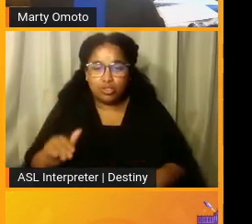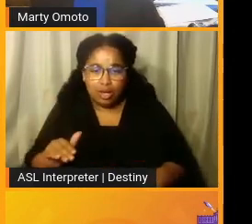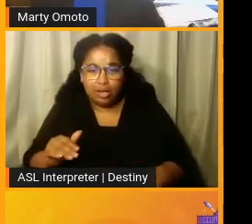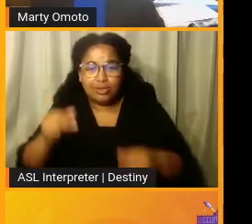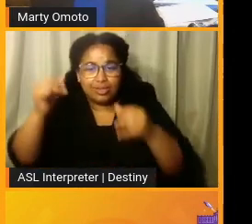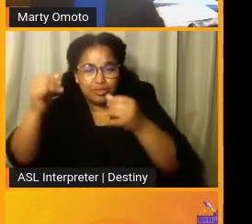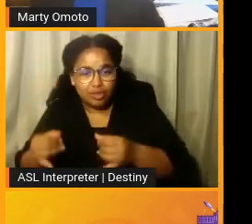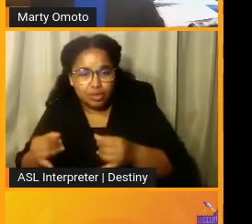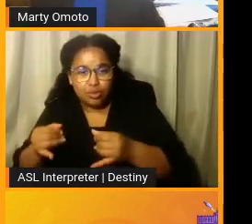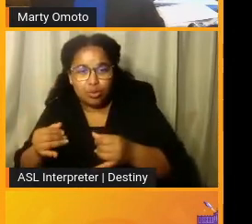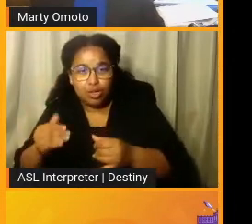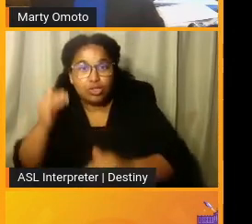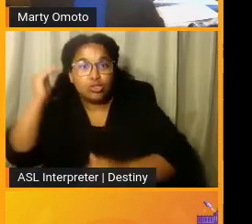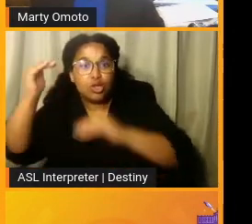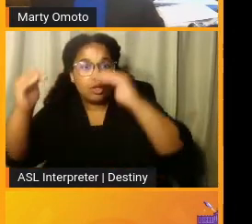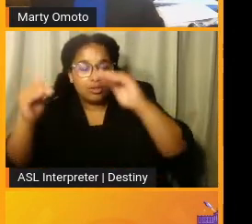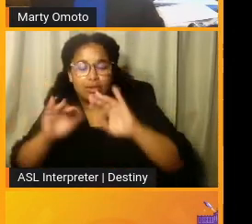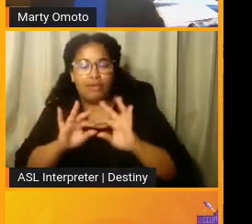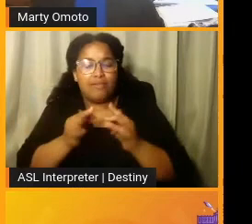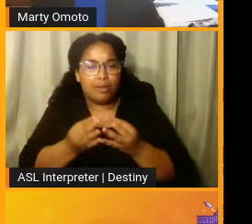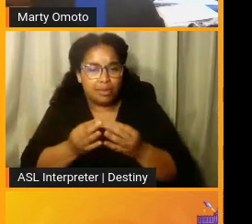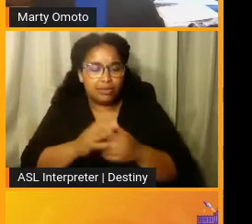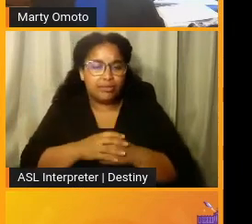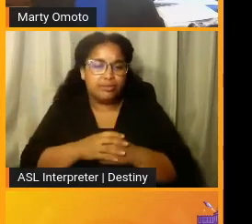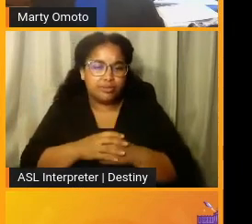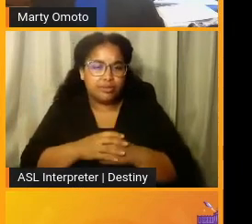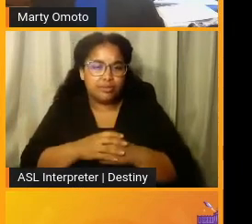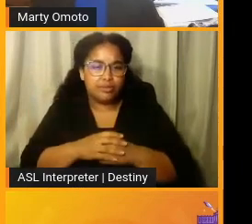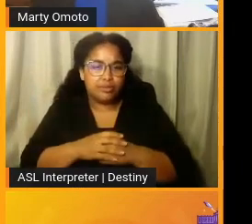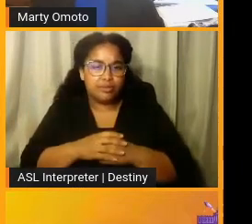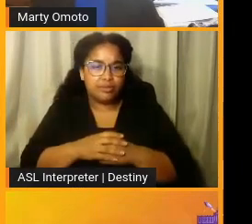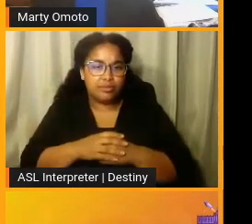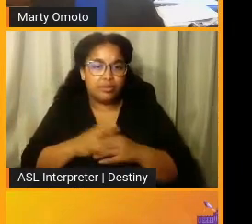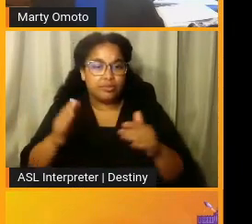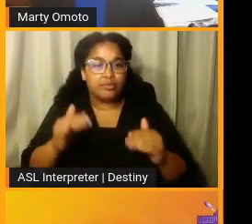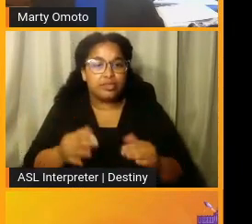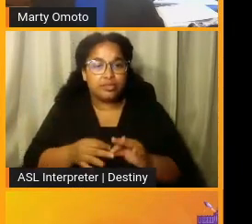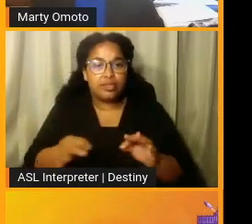the individual, the adult, the family. Next line.